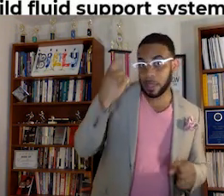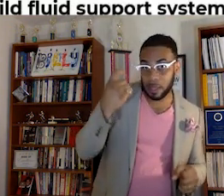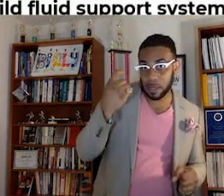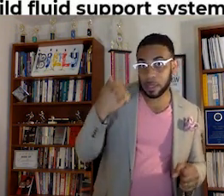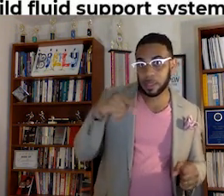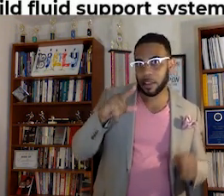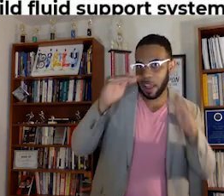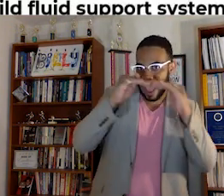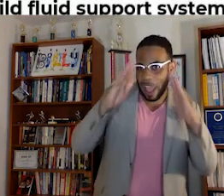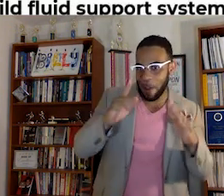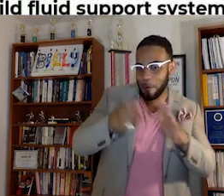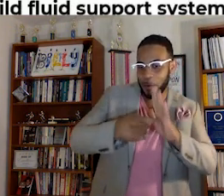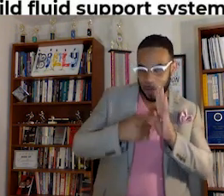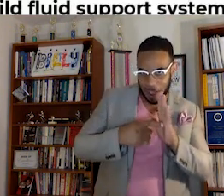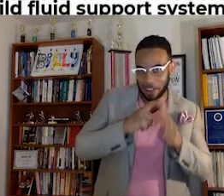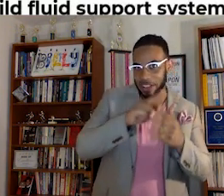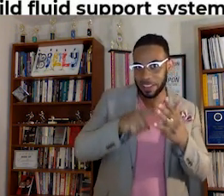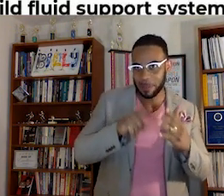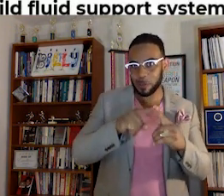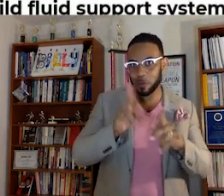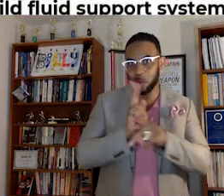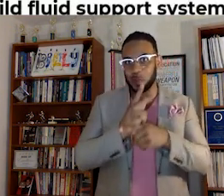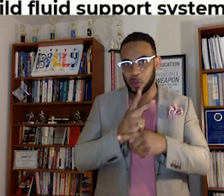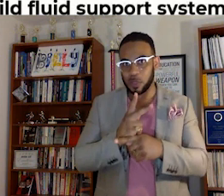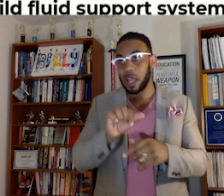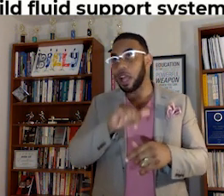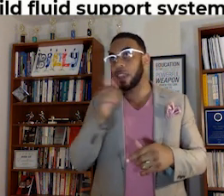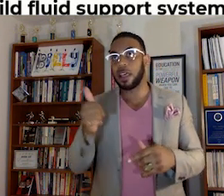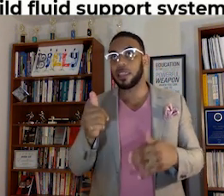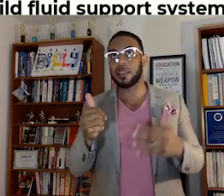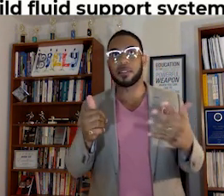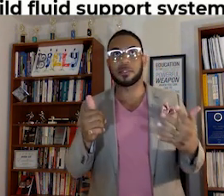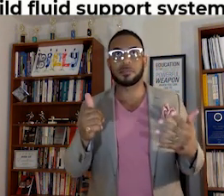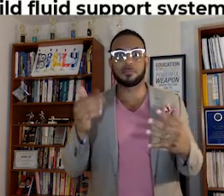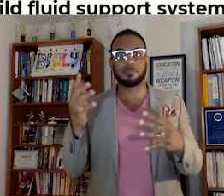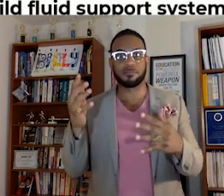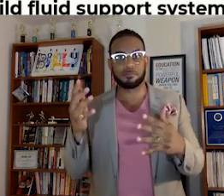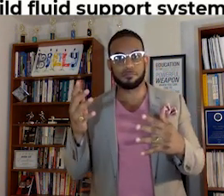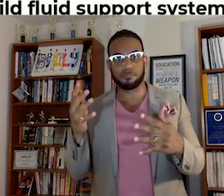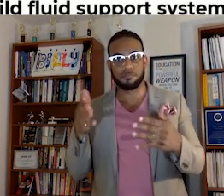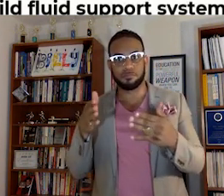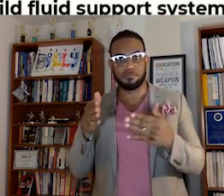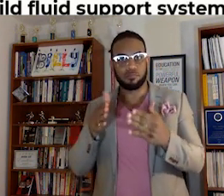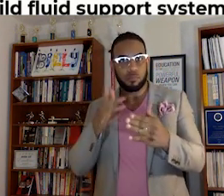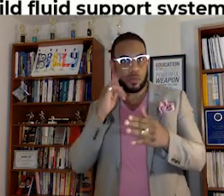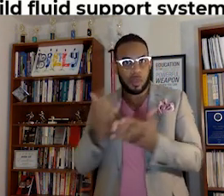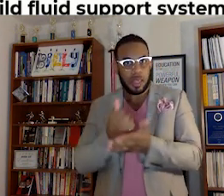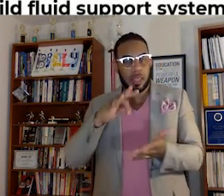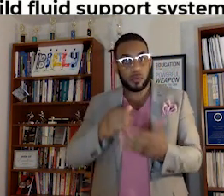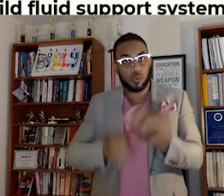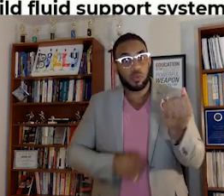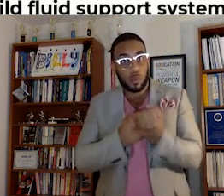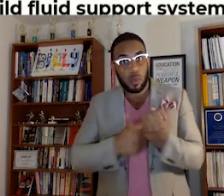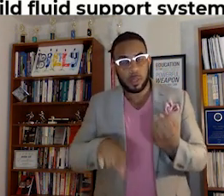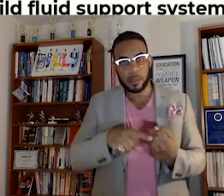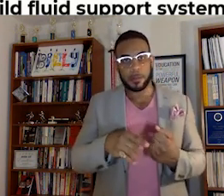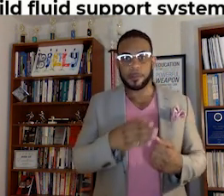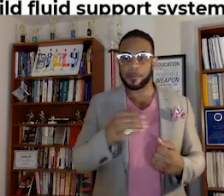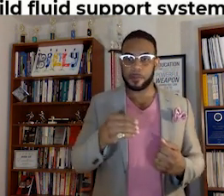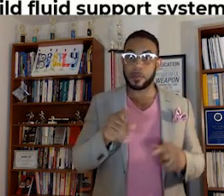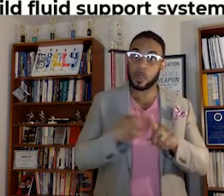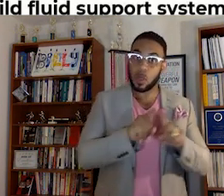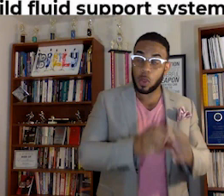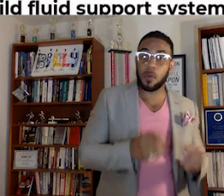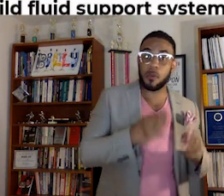their household requires them to produce another stream of income to support them and